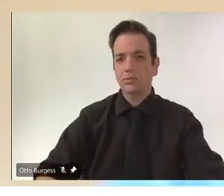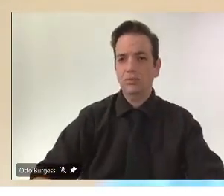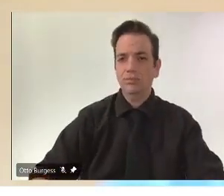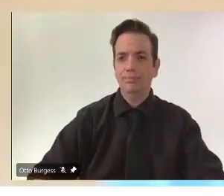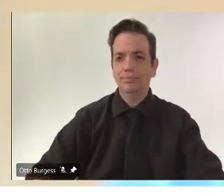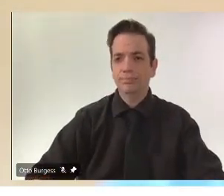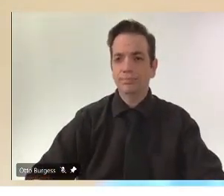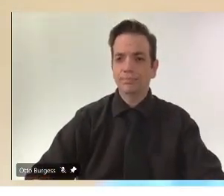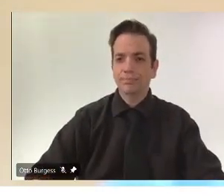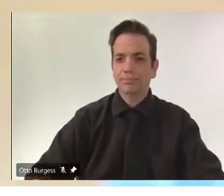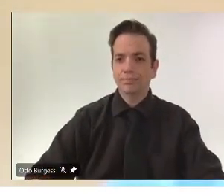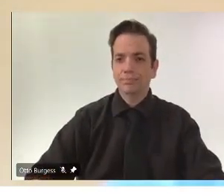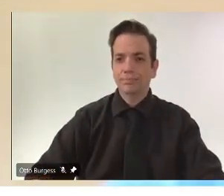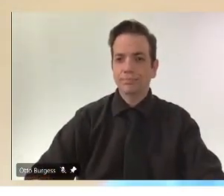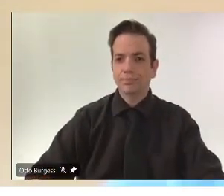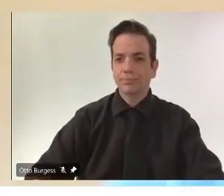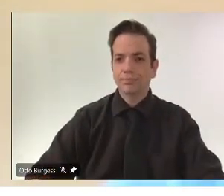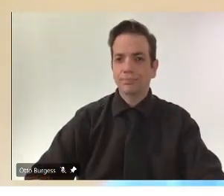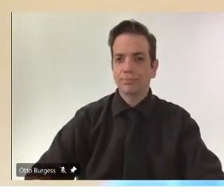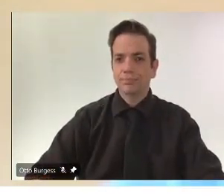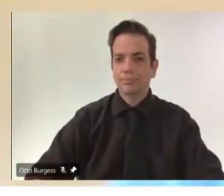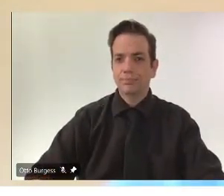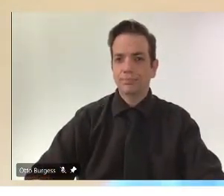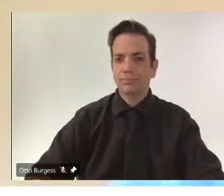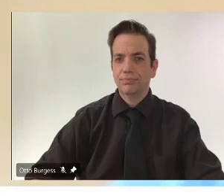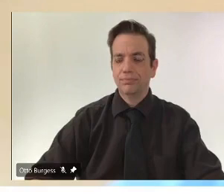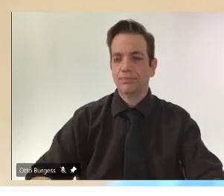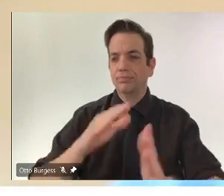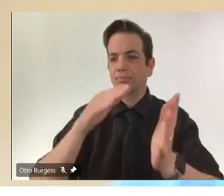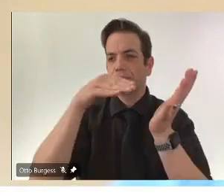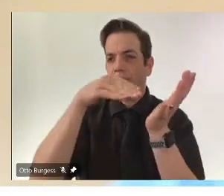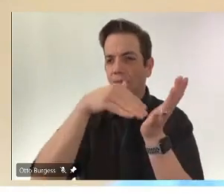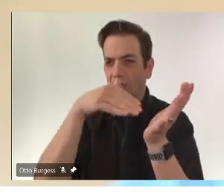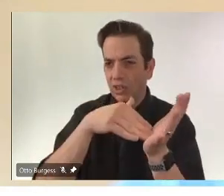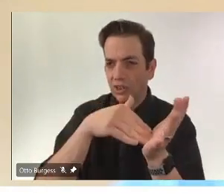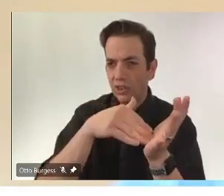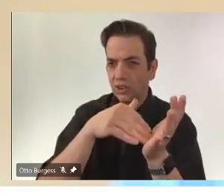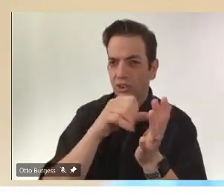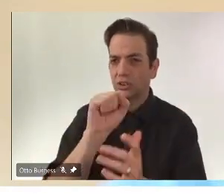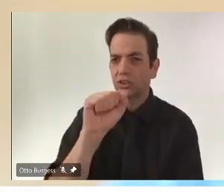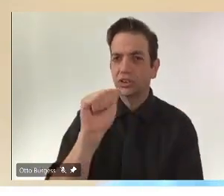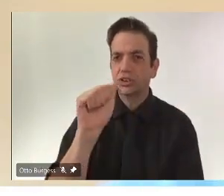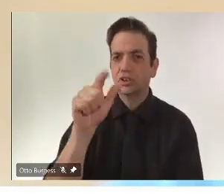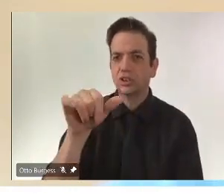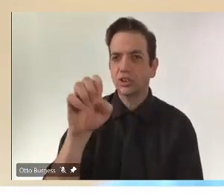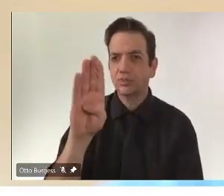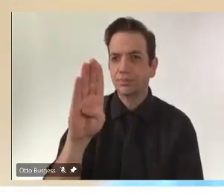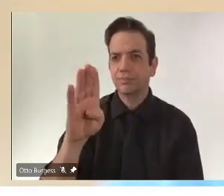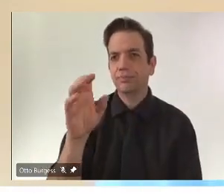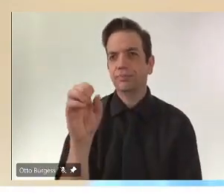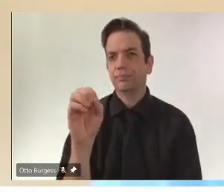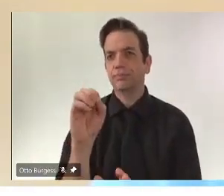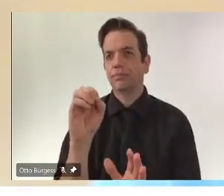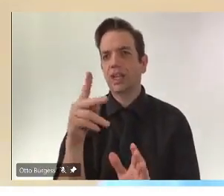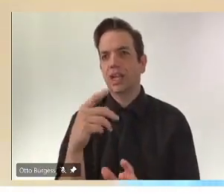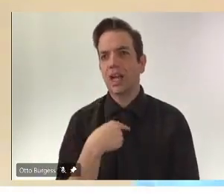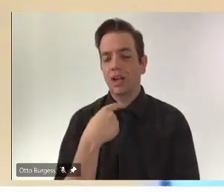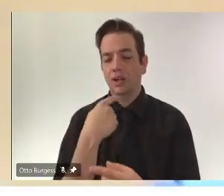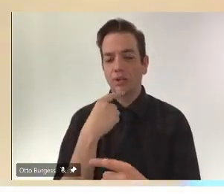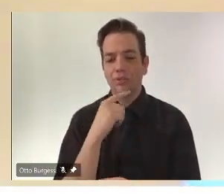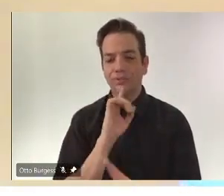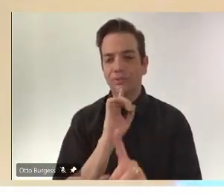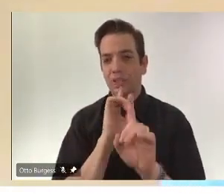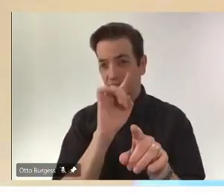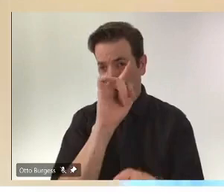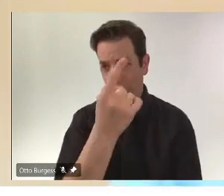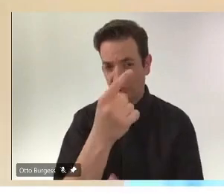So maybe I can take the initial comments and then Scott may want to add. So first of all, I think a lot of those